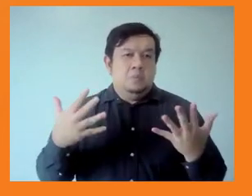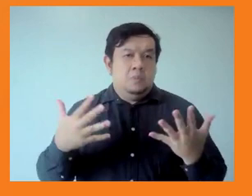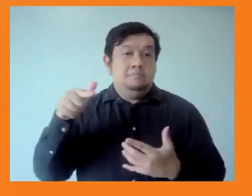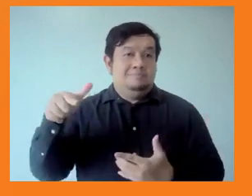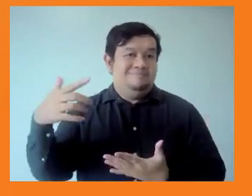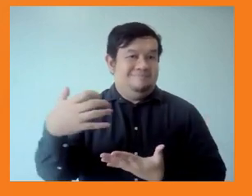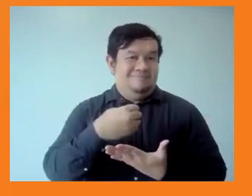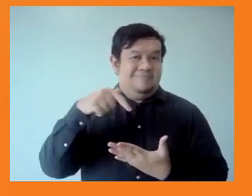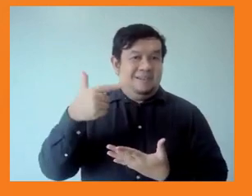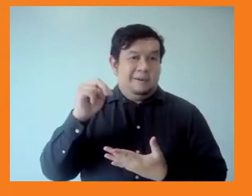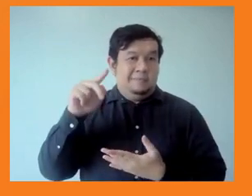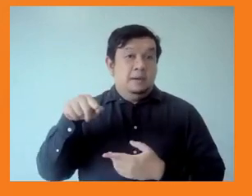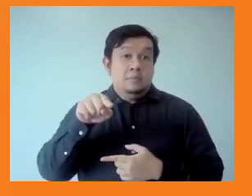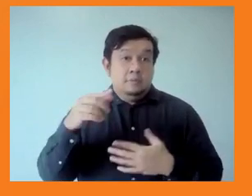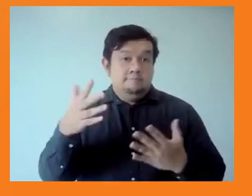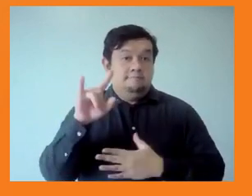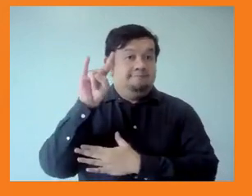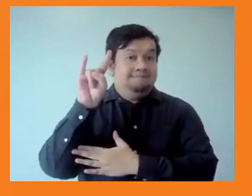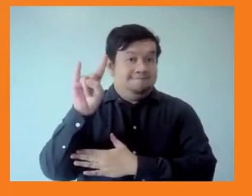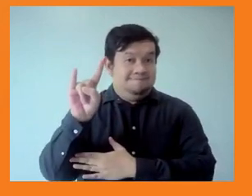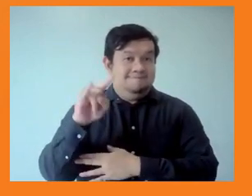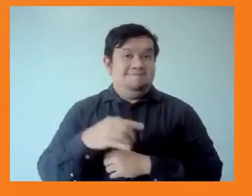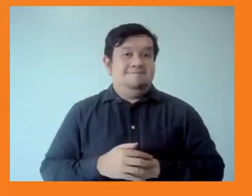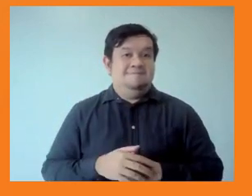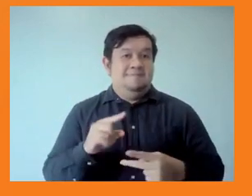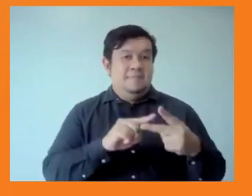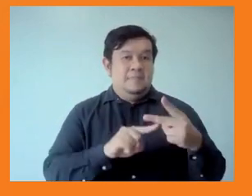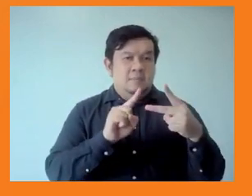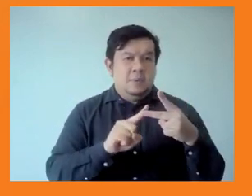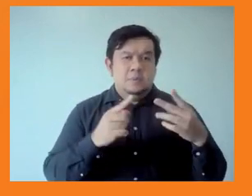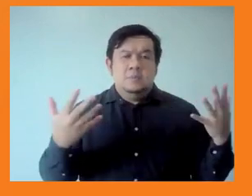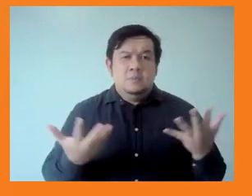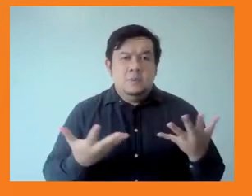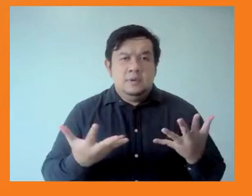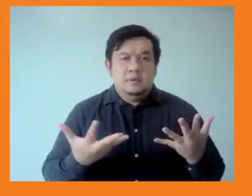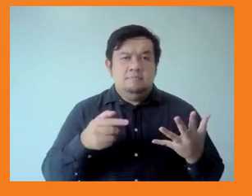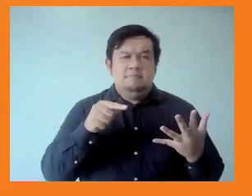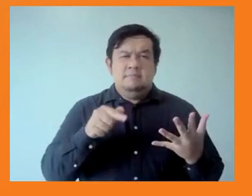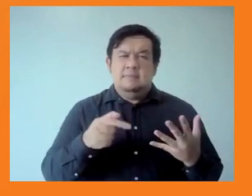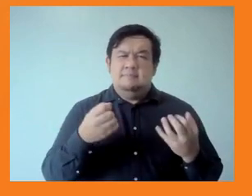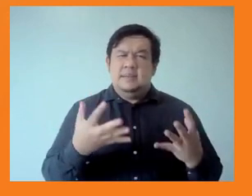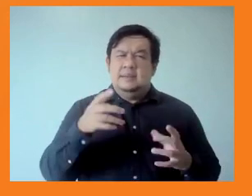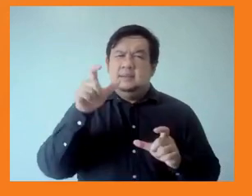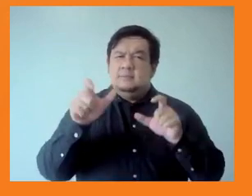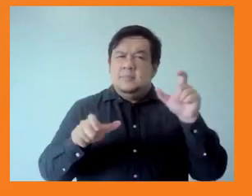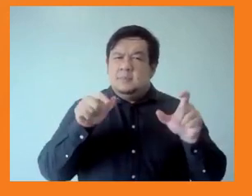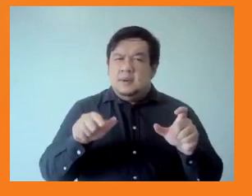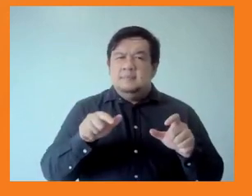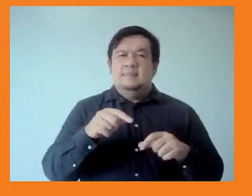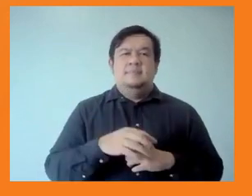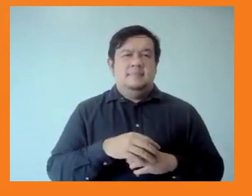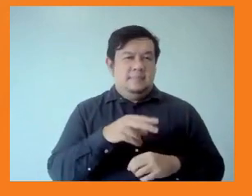ambulances to clear our highways of carnage. It counts the destruction of the redwood and the loss of our national wonder in chaotic